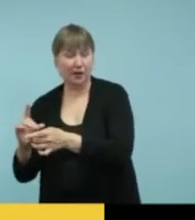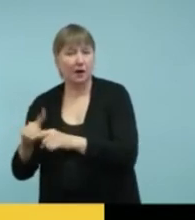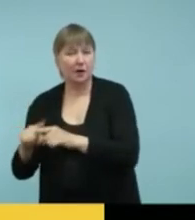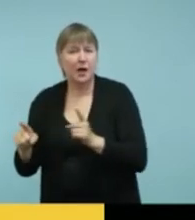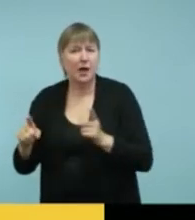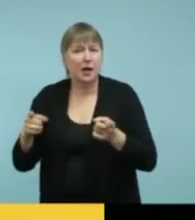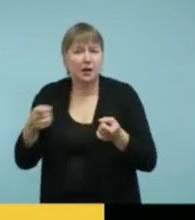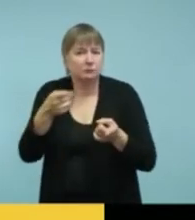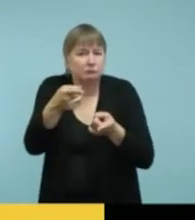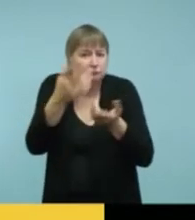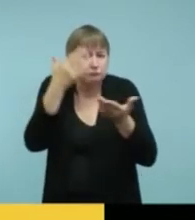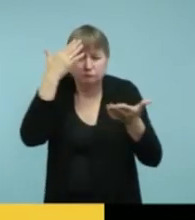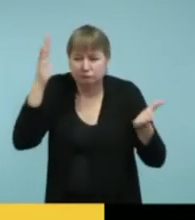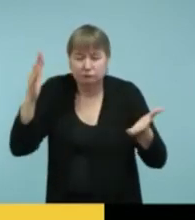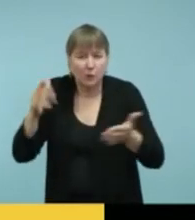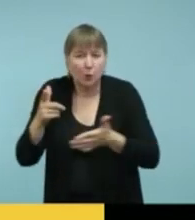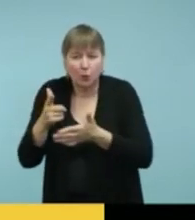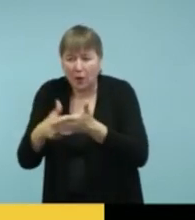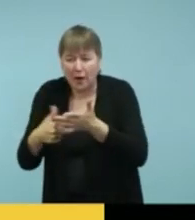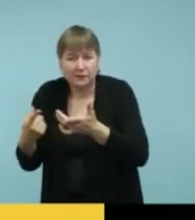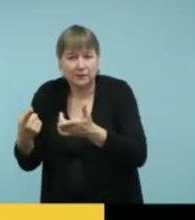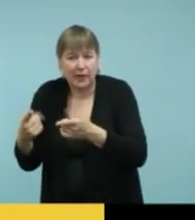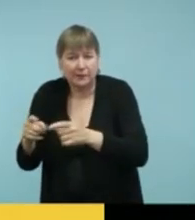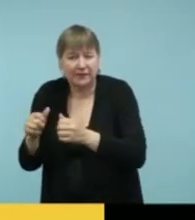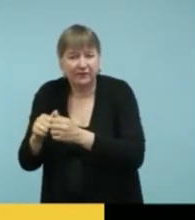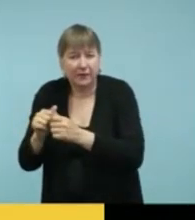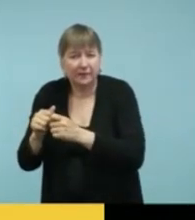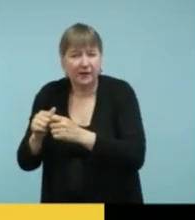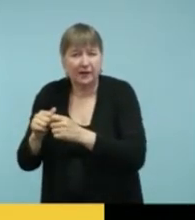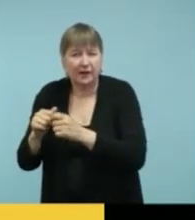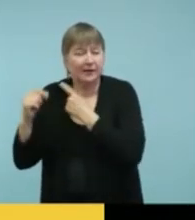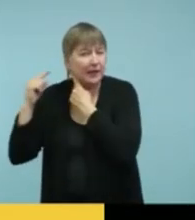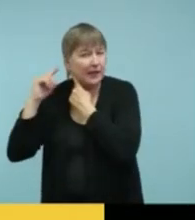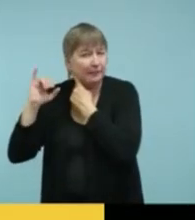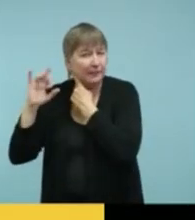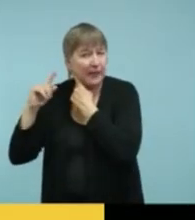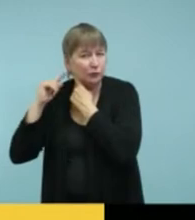you what's happening from the implant to what the kid is hearing.